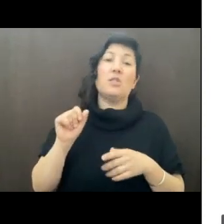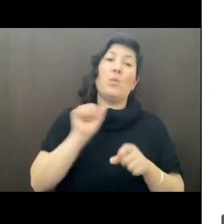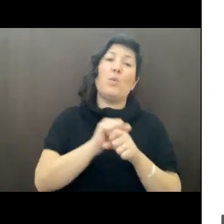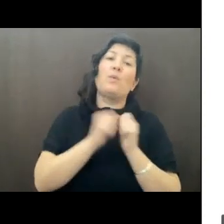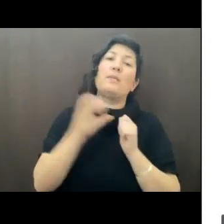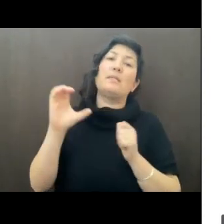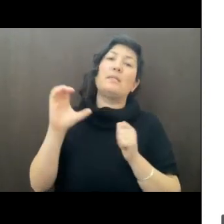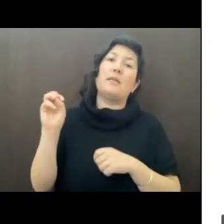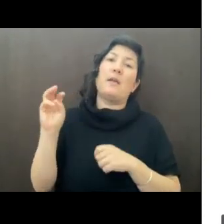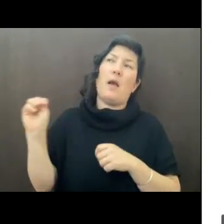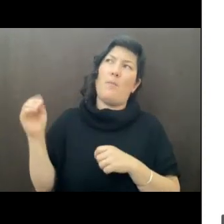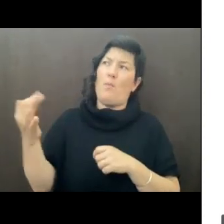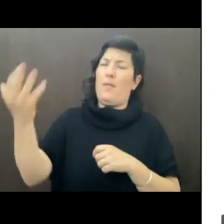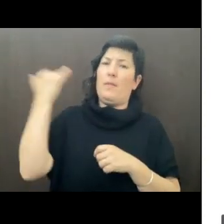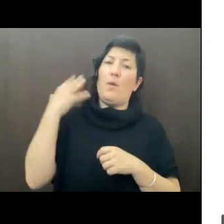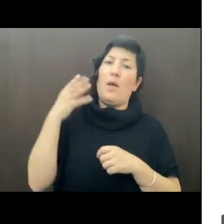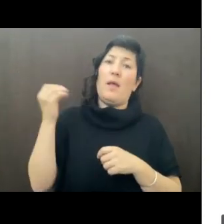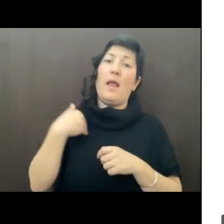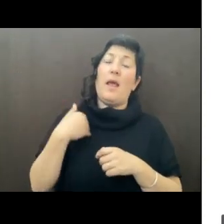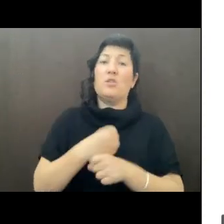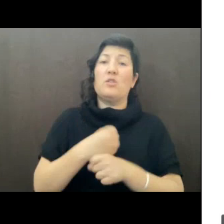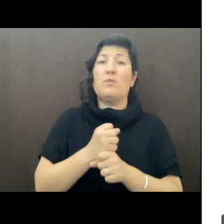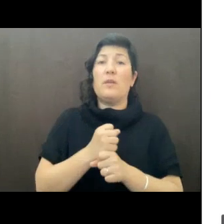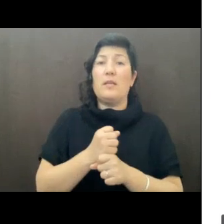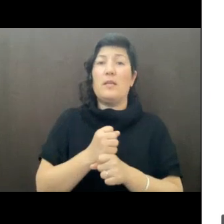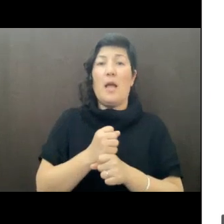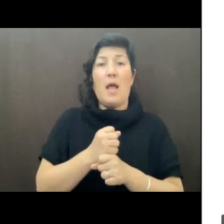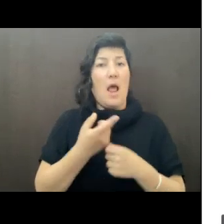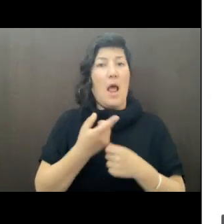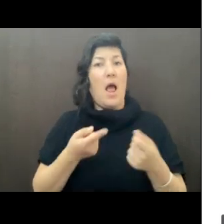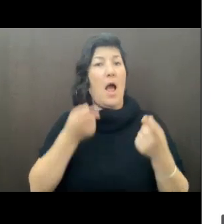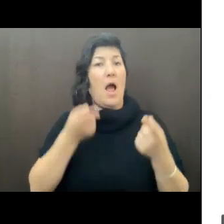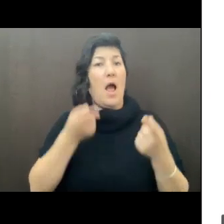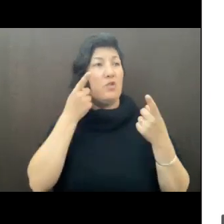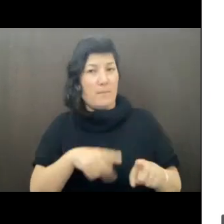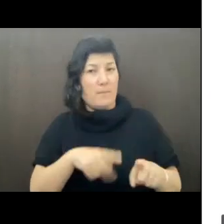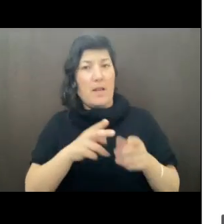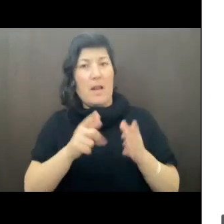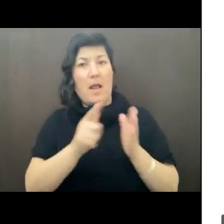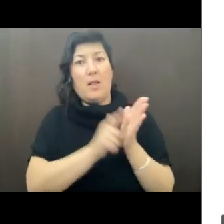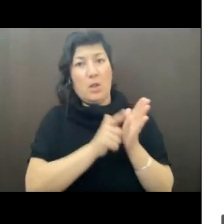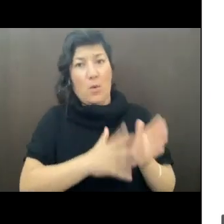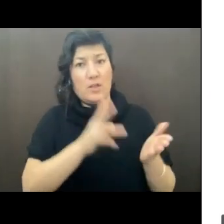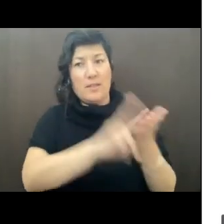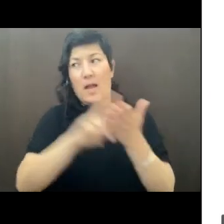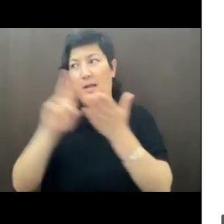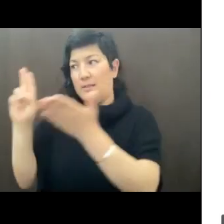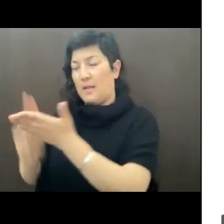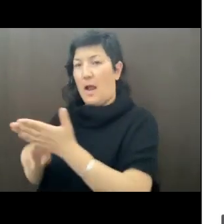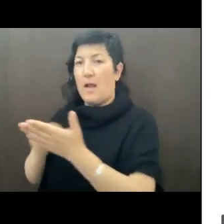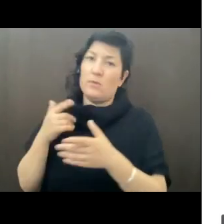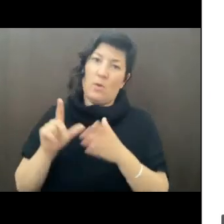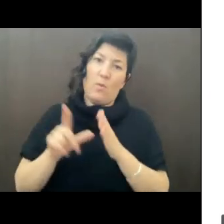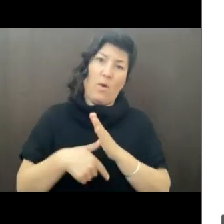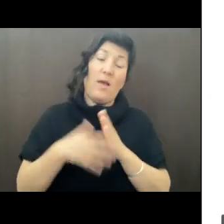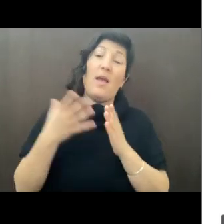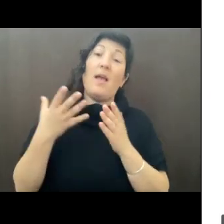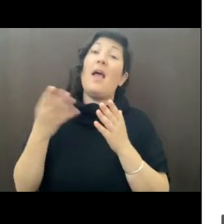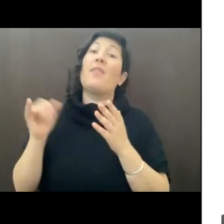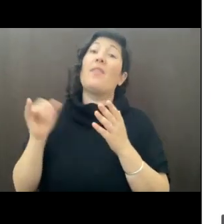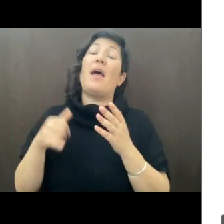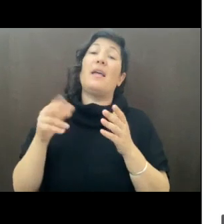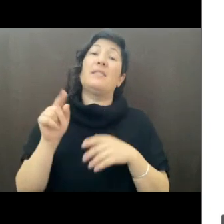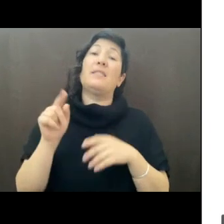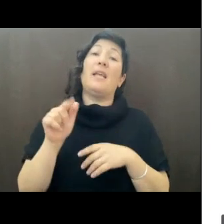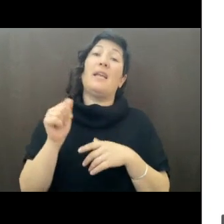long ago, and we actually had to create a memory agreement and get lawyers to sign it. It took quite a while. And that data is now visible in earth and